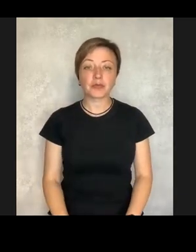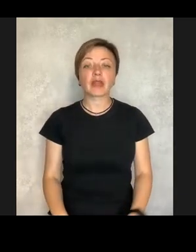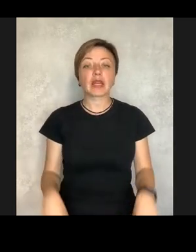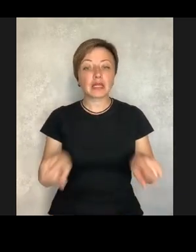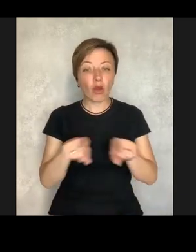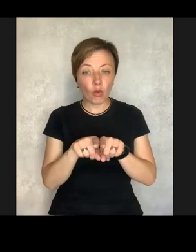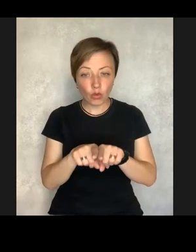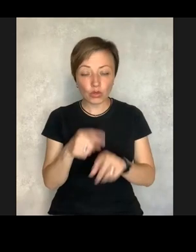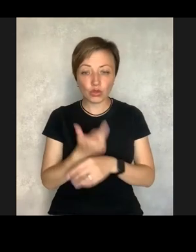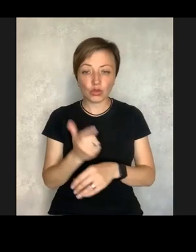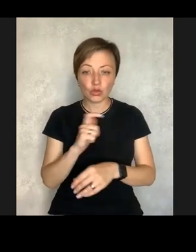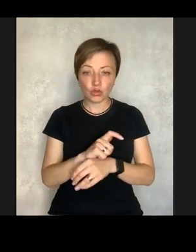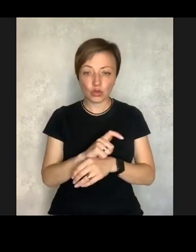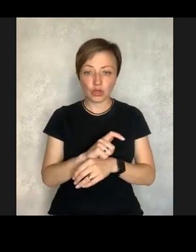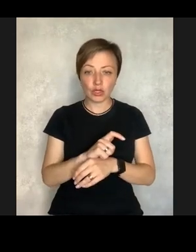child.